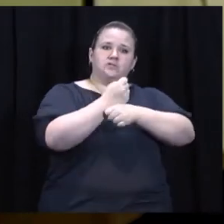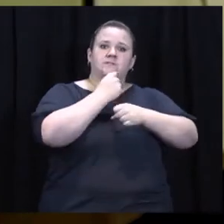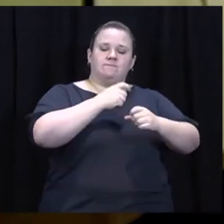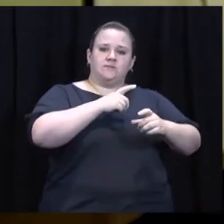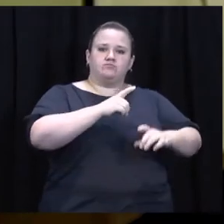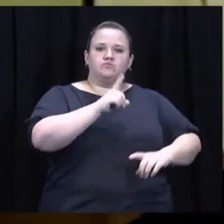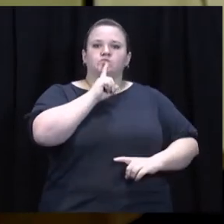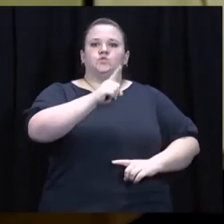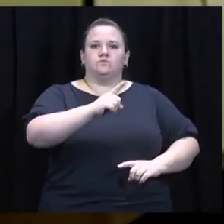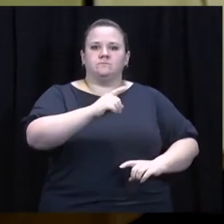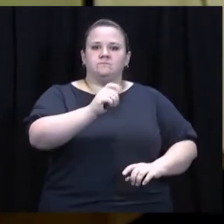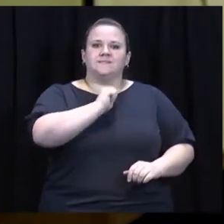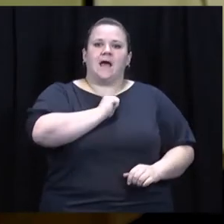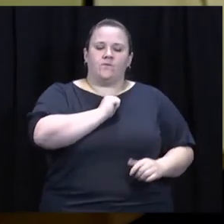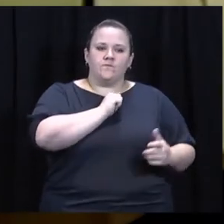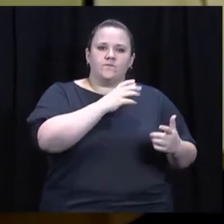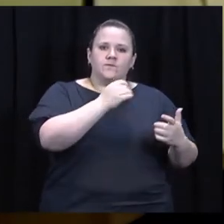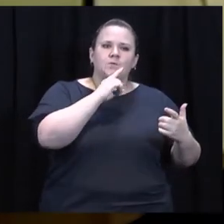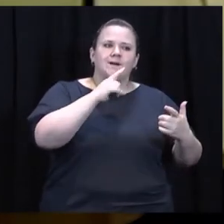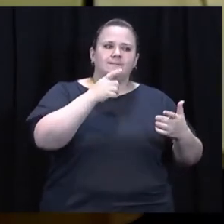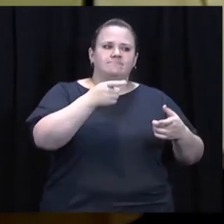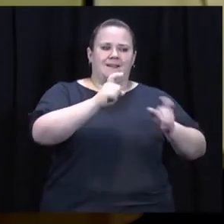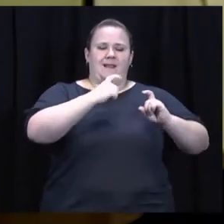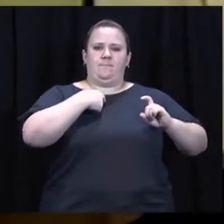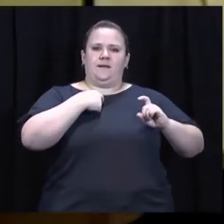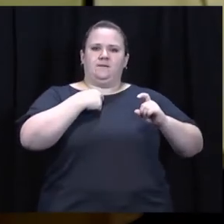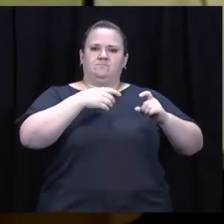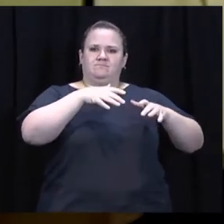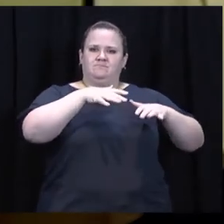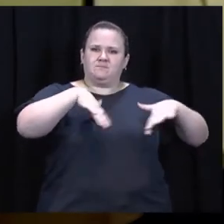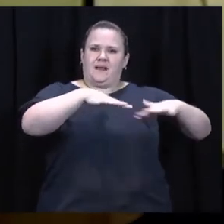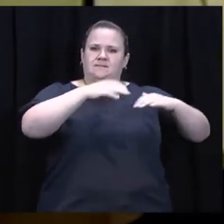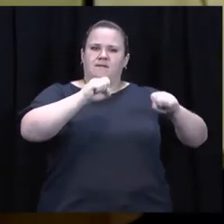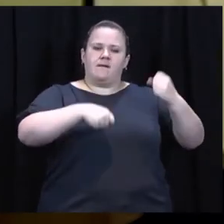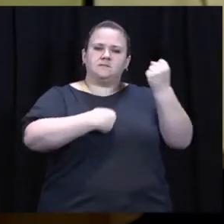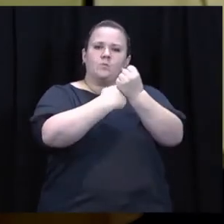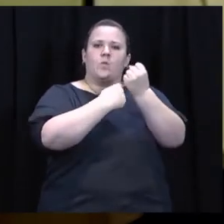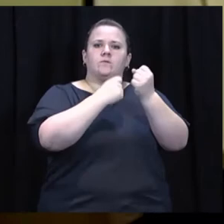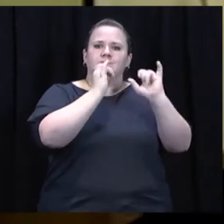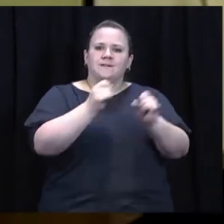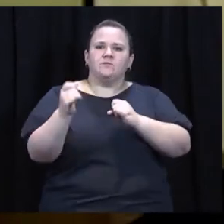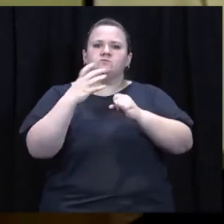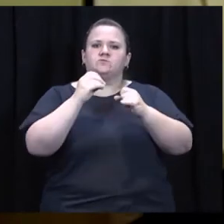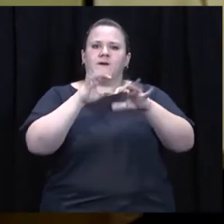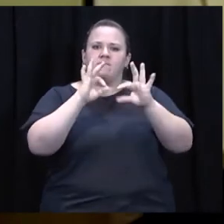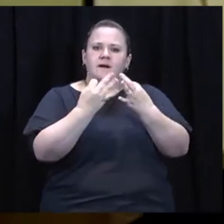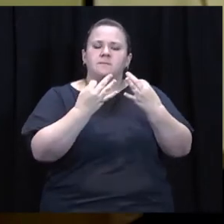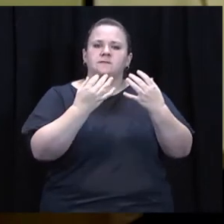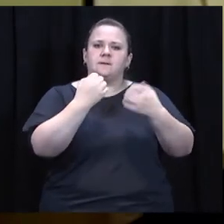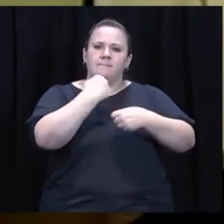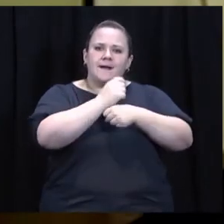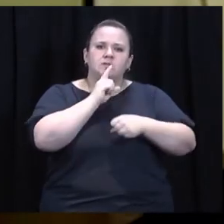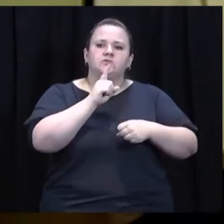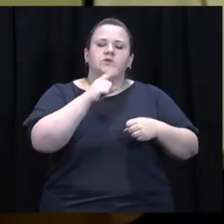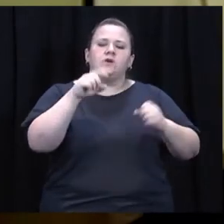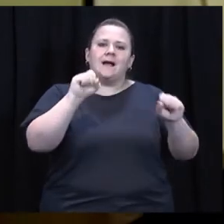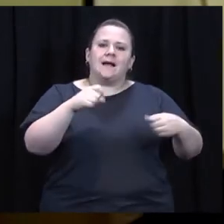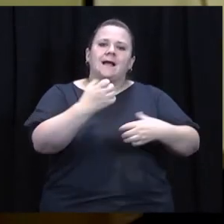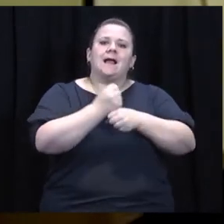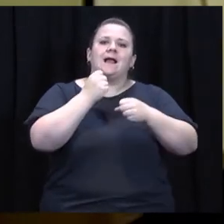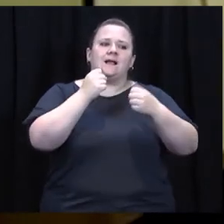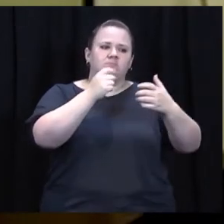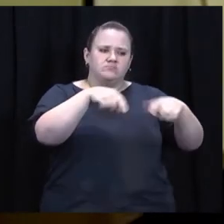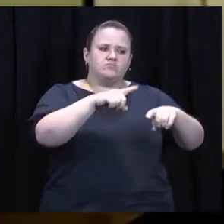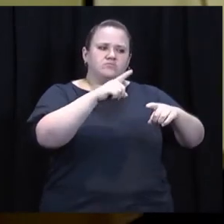Self, led by my friend and mentor Rick Murray, for giving me a space to continue to support individuals and families, ensuring that they receive